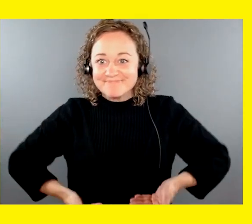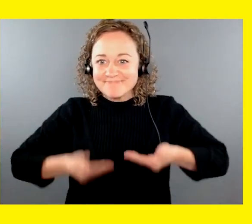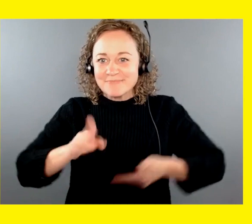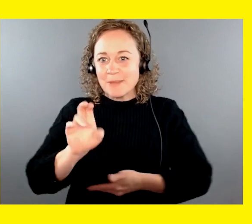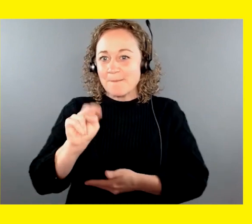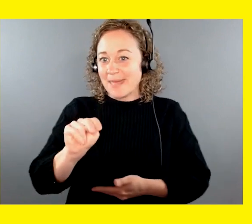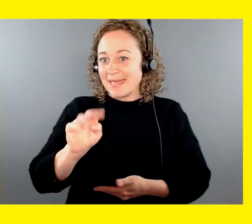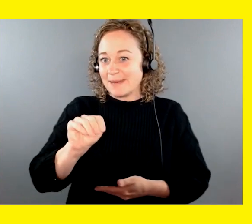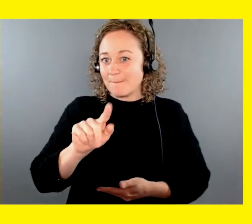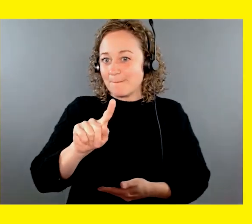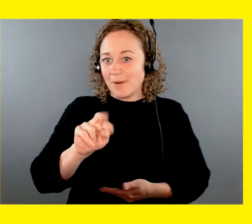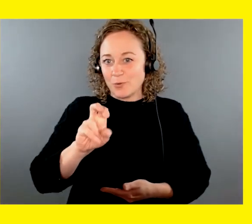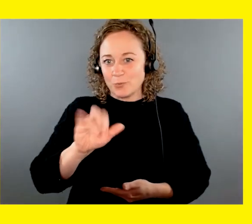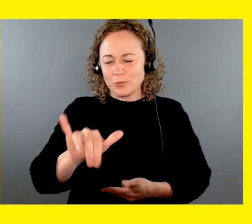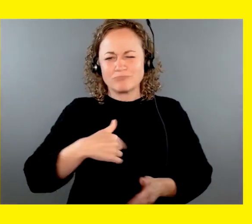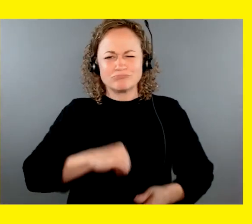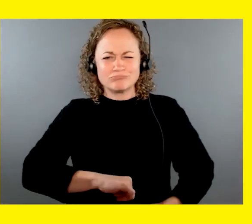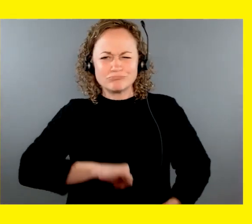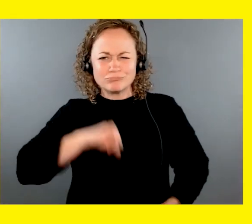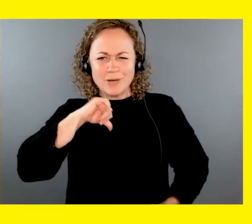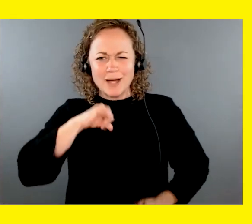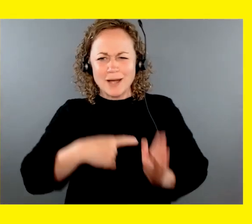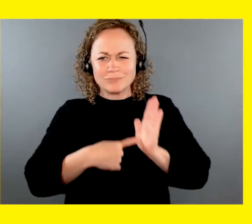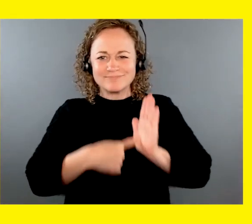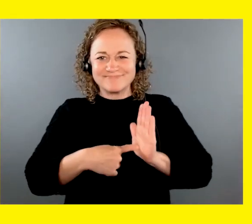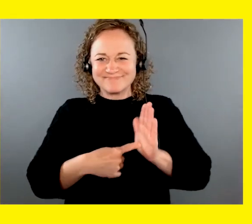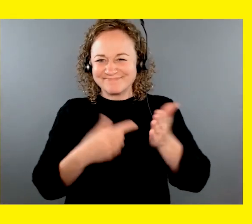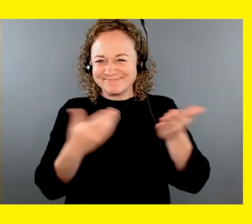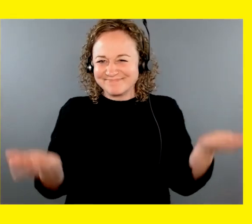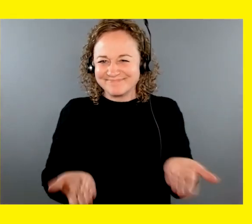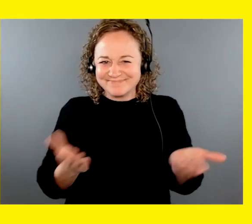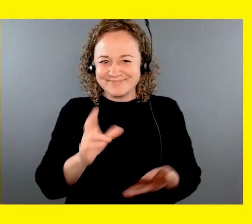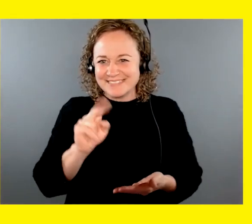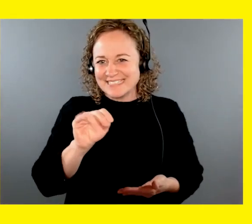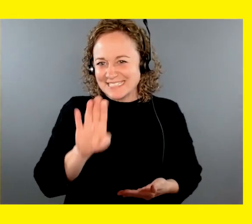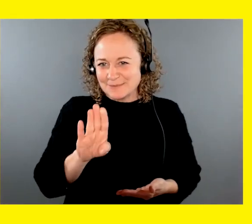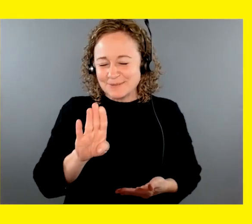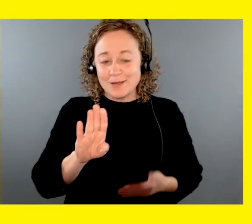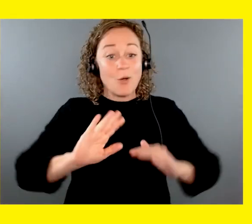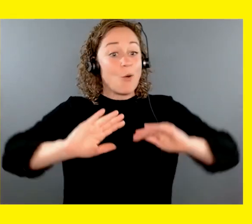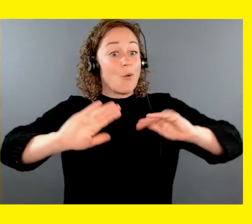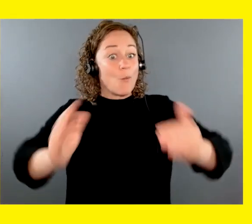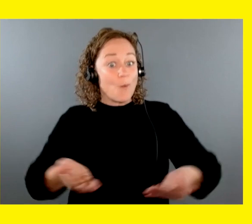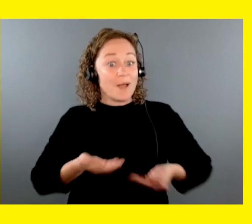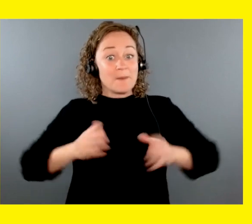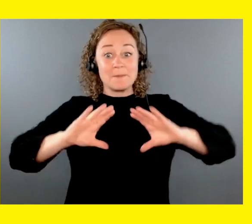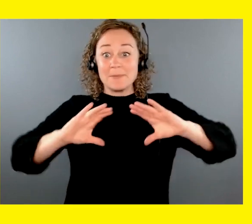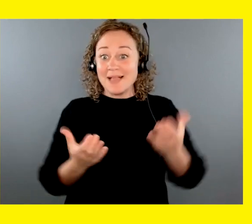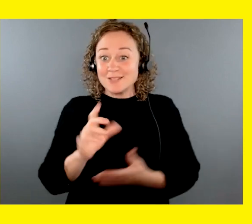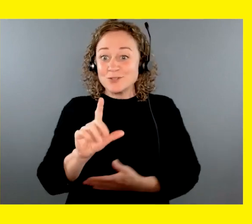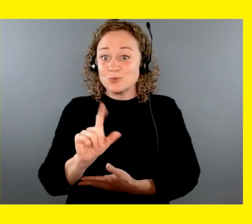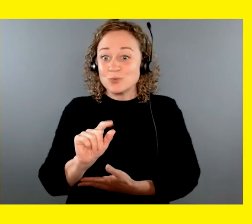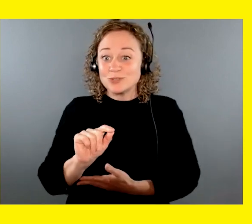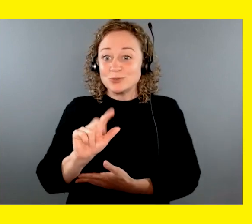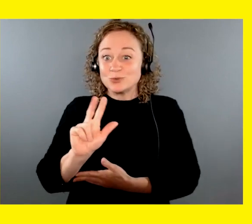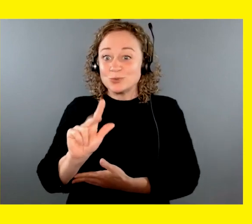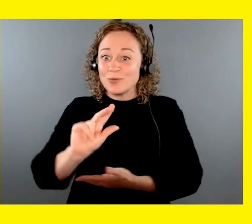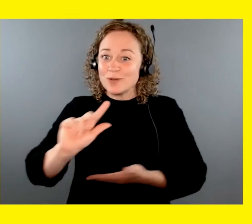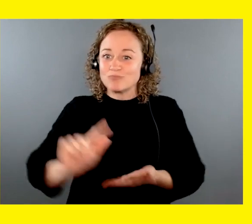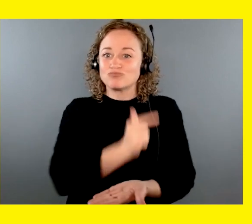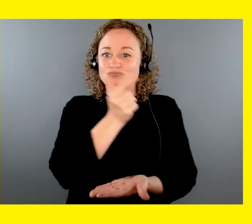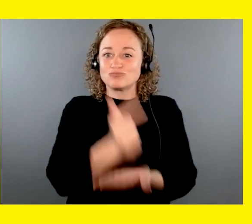Hello everyone, I'm Ben Mulroney, proud brand ambassador for CNIB, and it is my pleasure to welcome you to the Class of